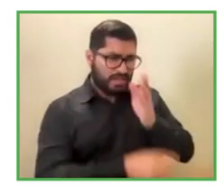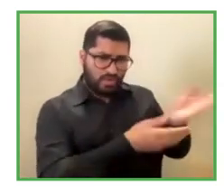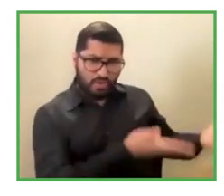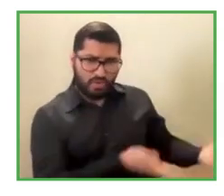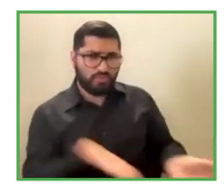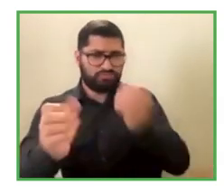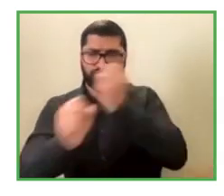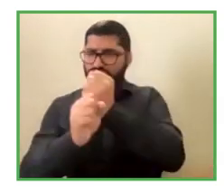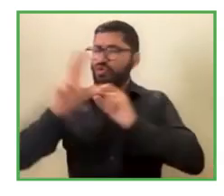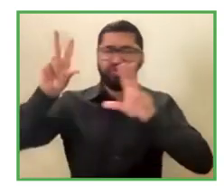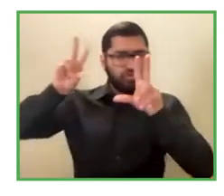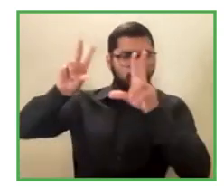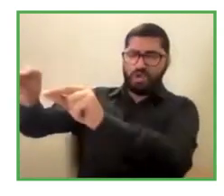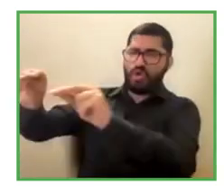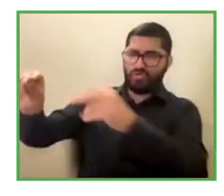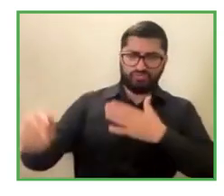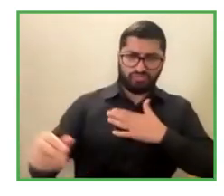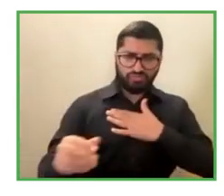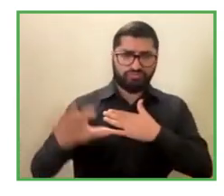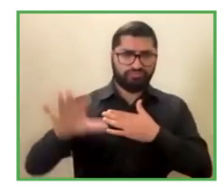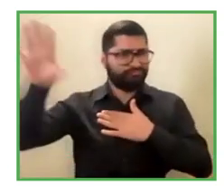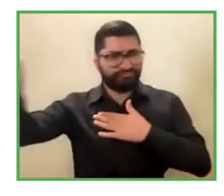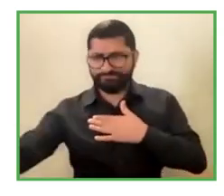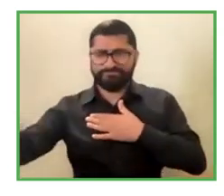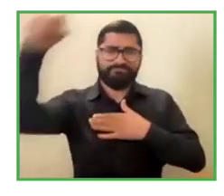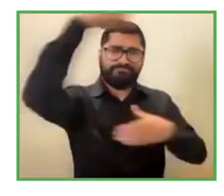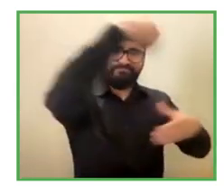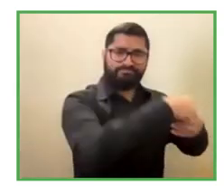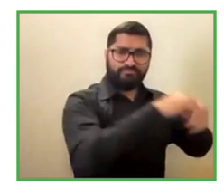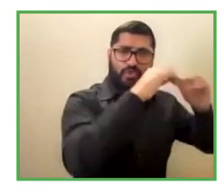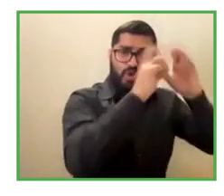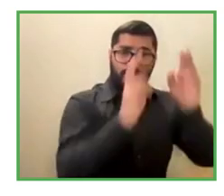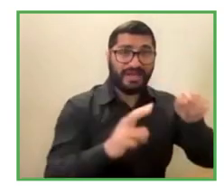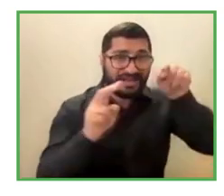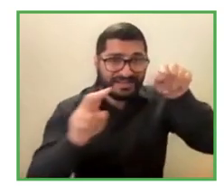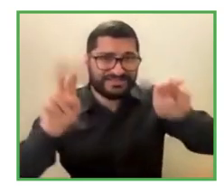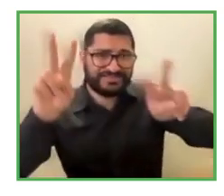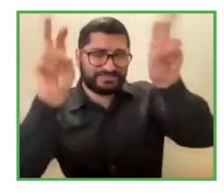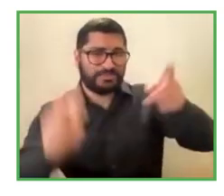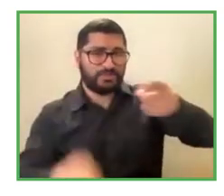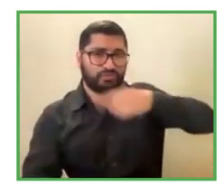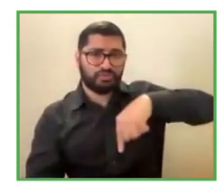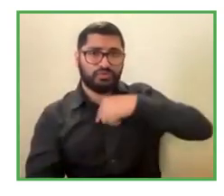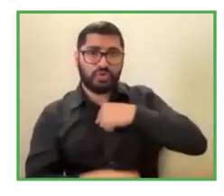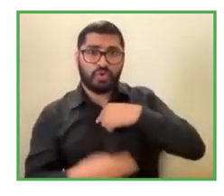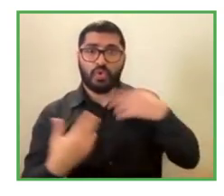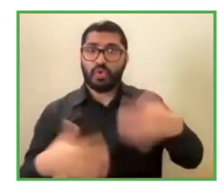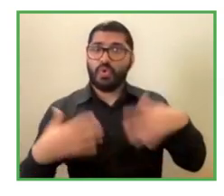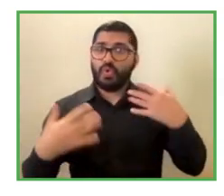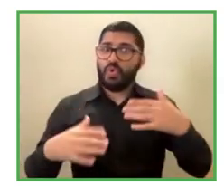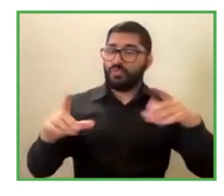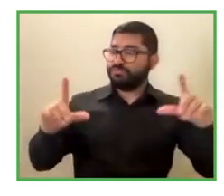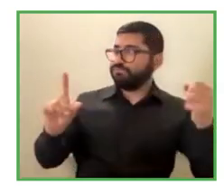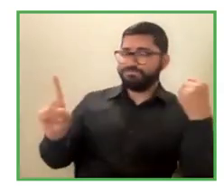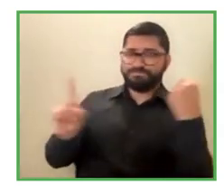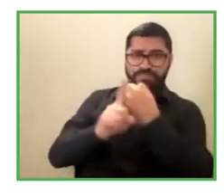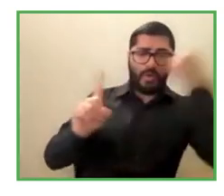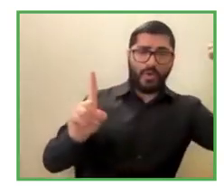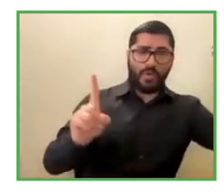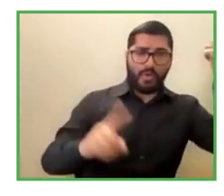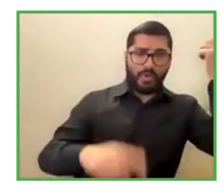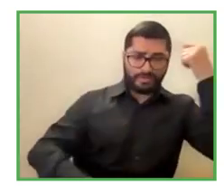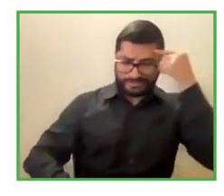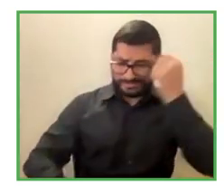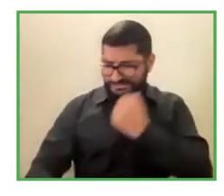children couldn't go to work and they removed them from their jobs. And that